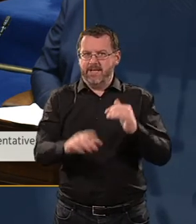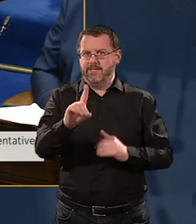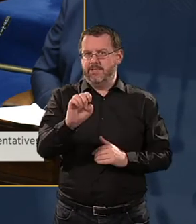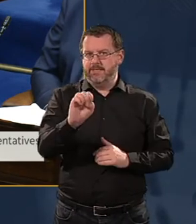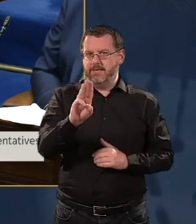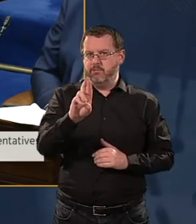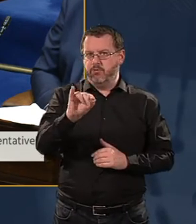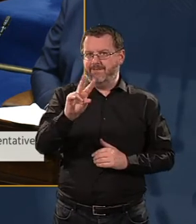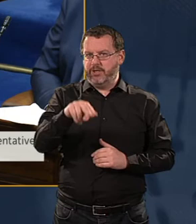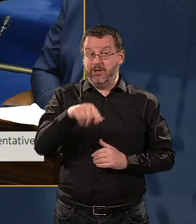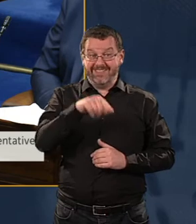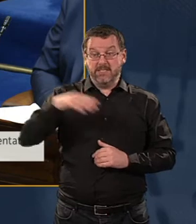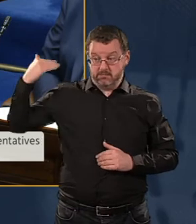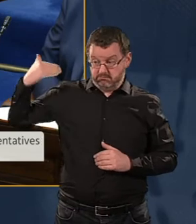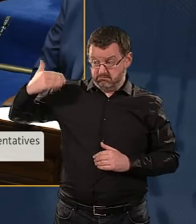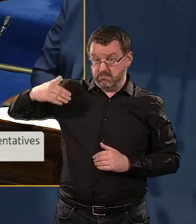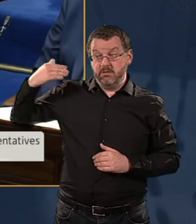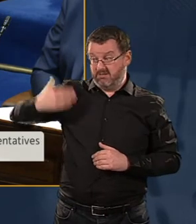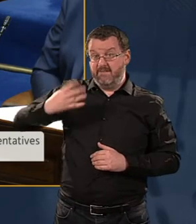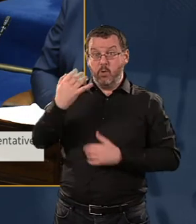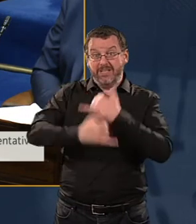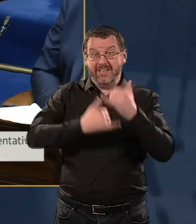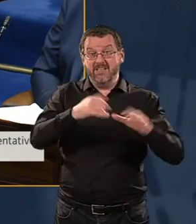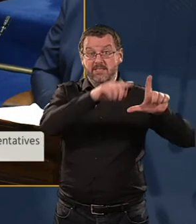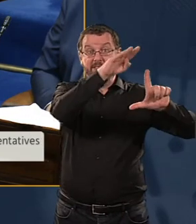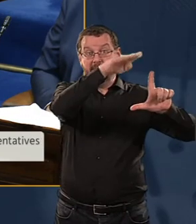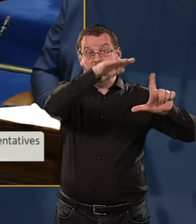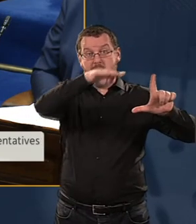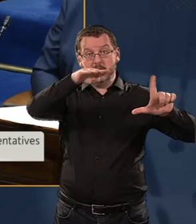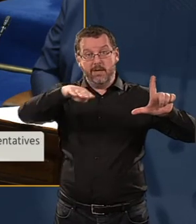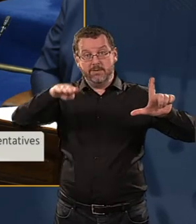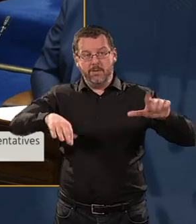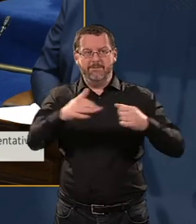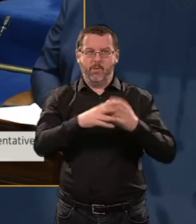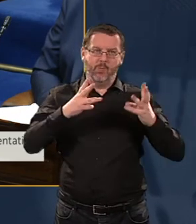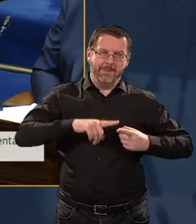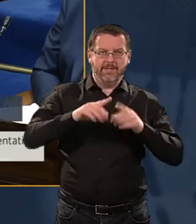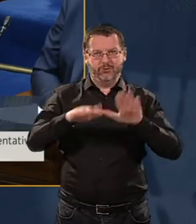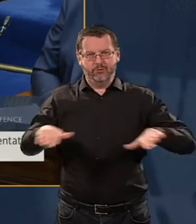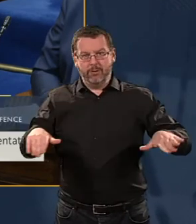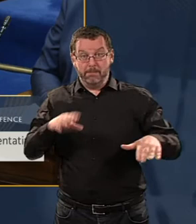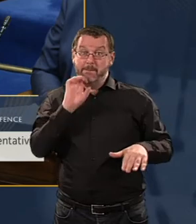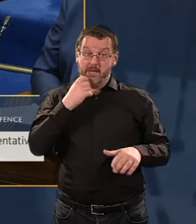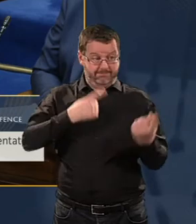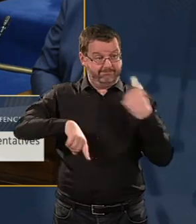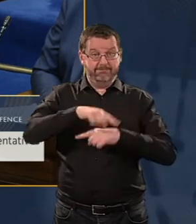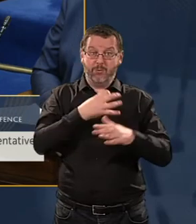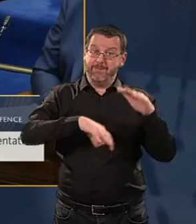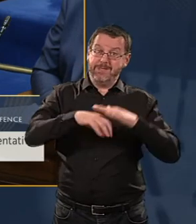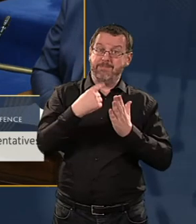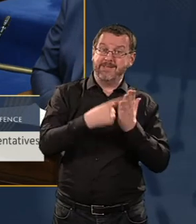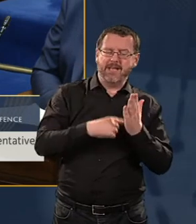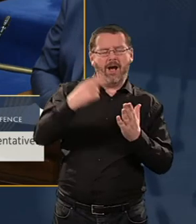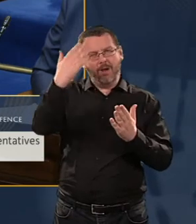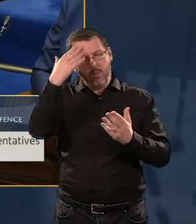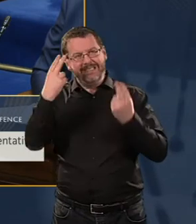for four years now, among adults and among children, because of the policies of this Government. Yes, I know we need to do more, but that wouldn't be